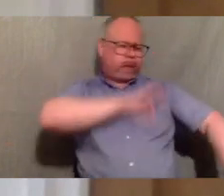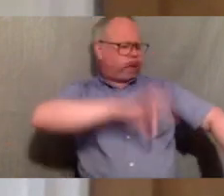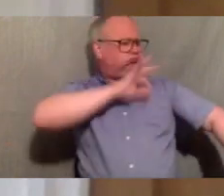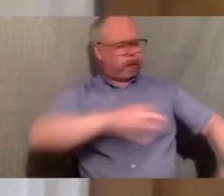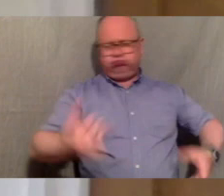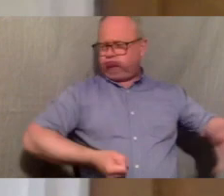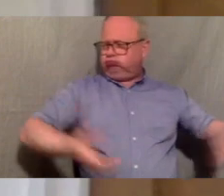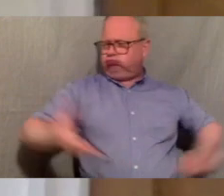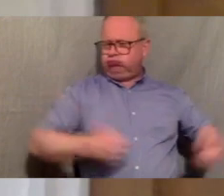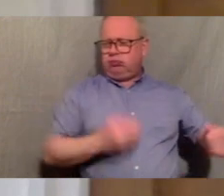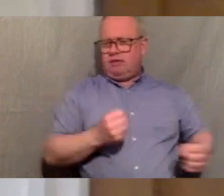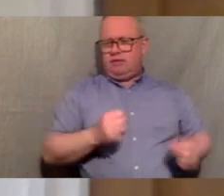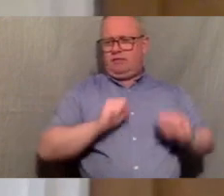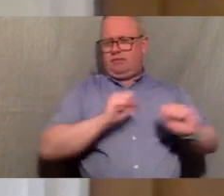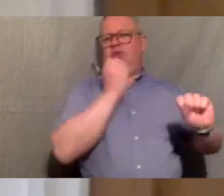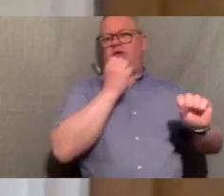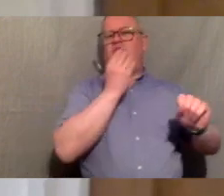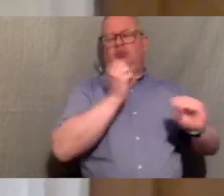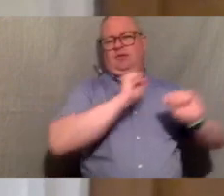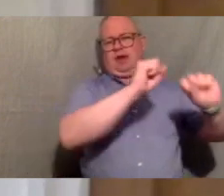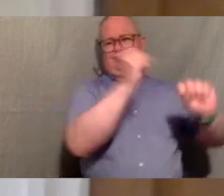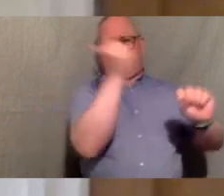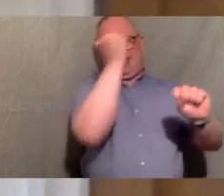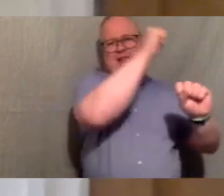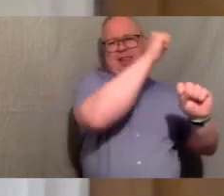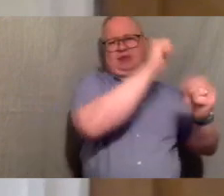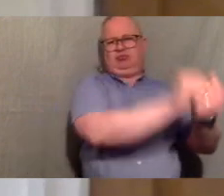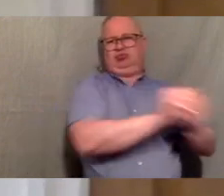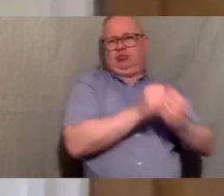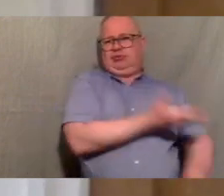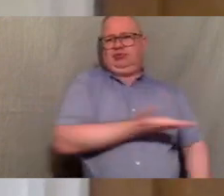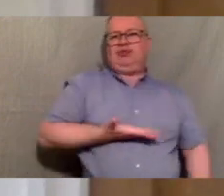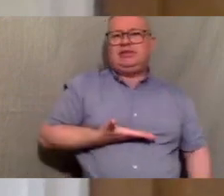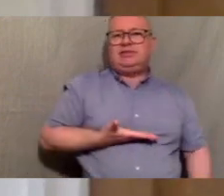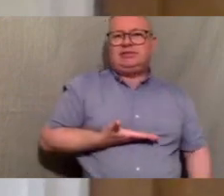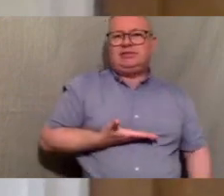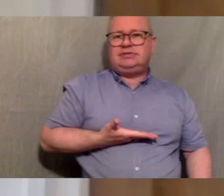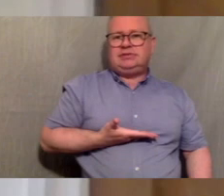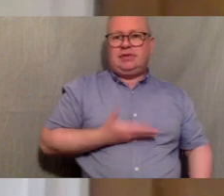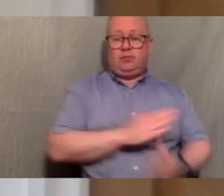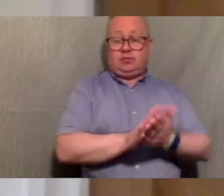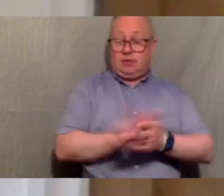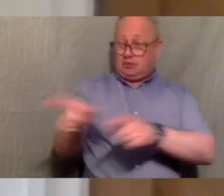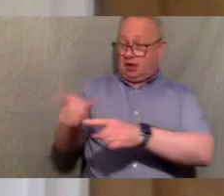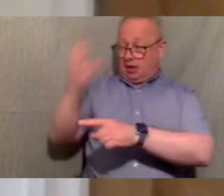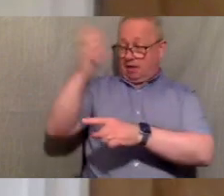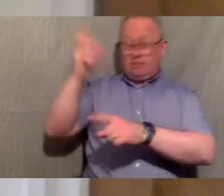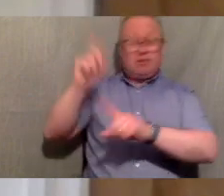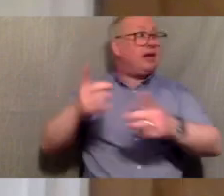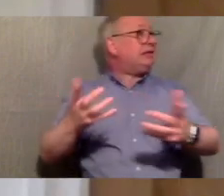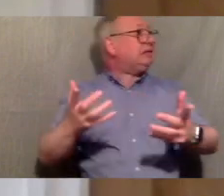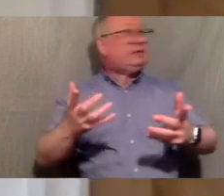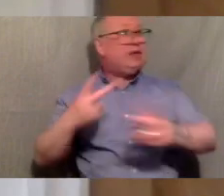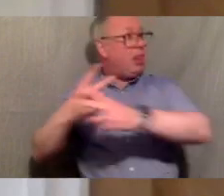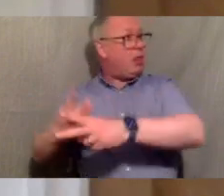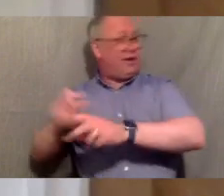use of intellectual property rights and the so-called corporate courts um as well as undermining government's abilities to act in the interests of the